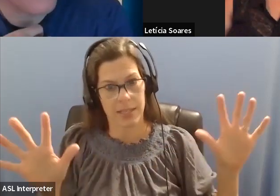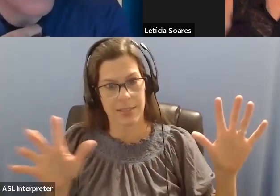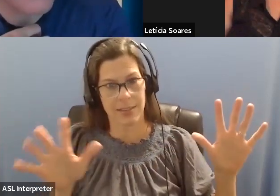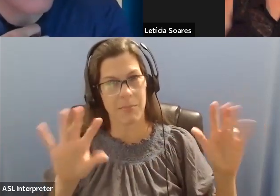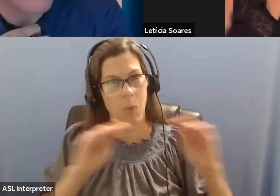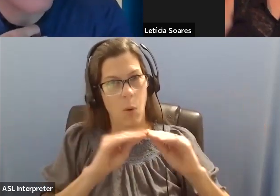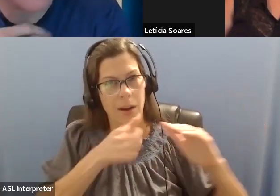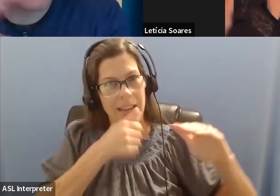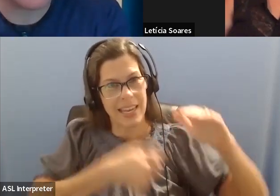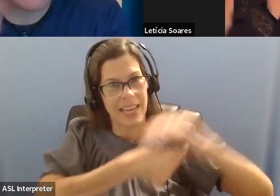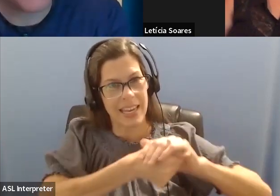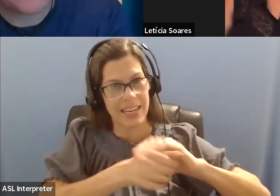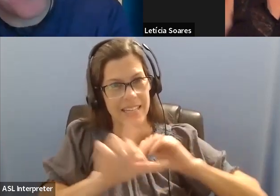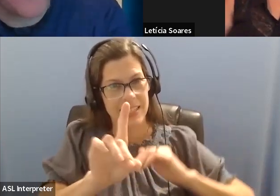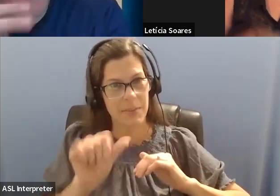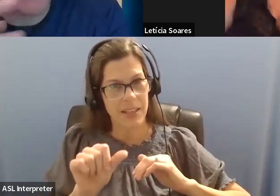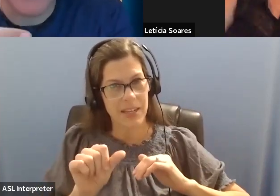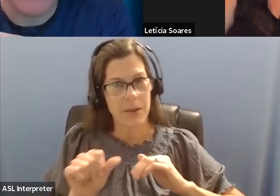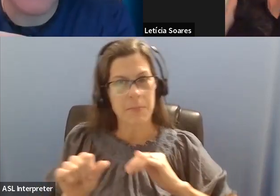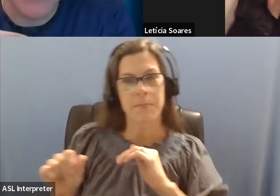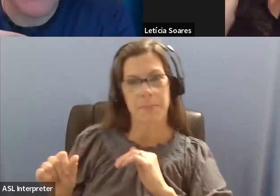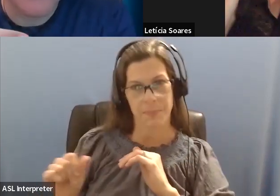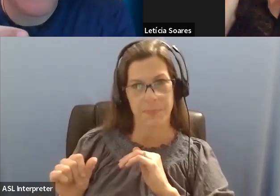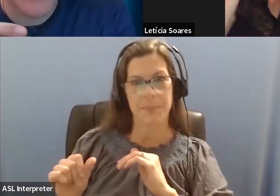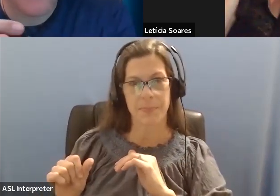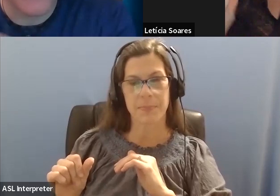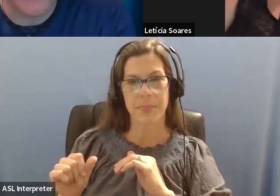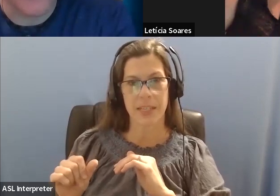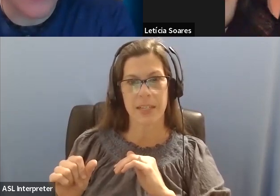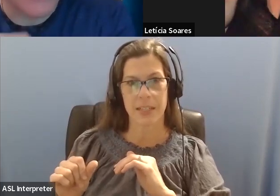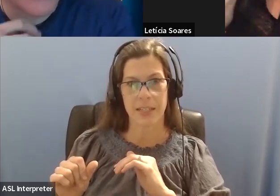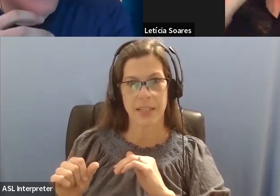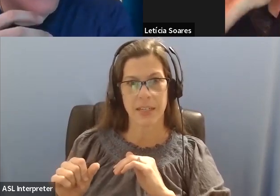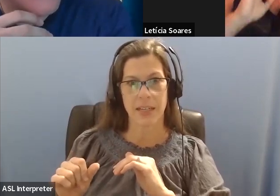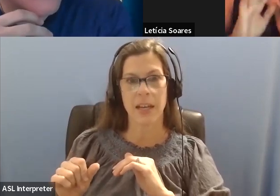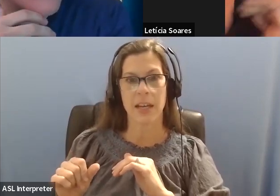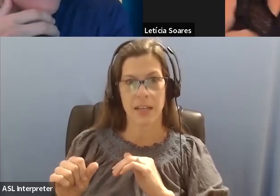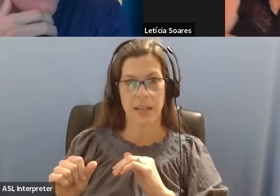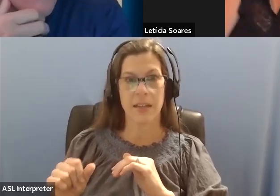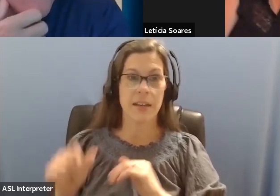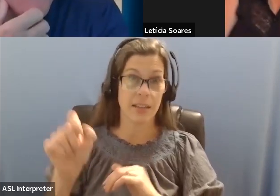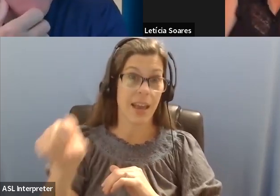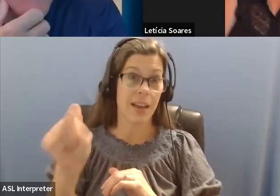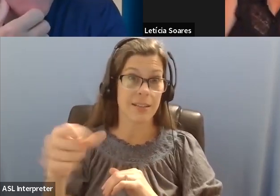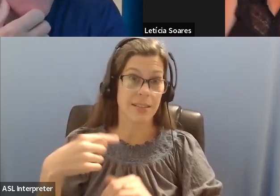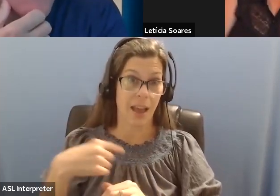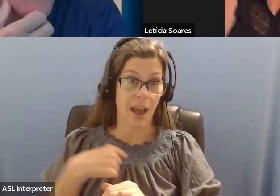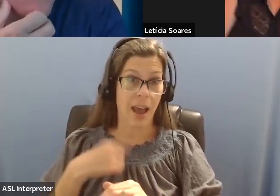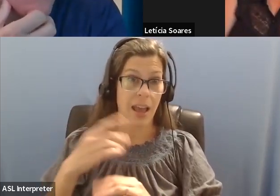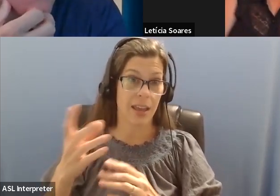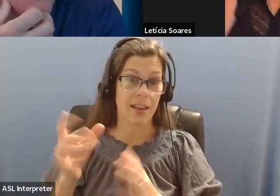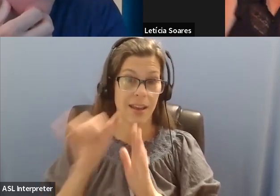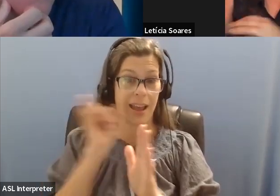But identifying as, it sounds like the kind of summary of what you're saying is that. Oh, identify as disabled. Yes. Yes. Yes. Exactly.